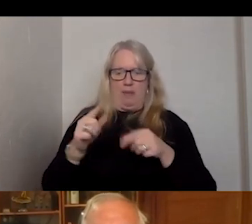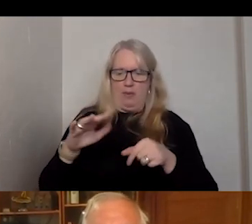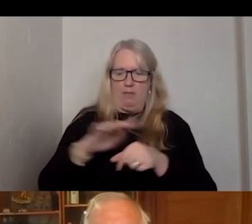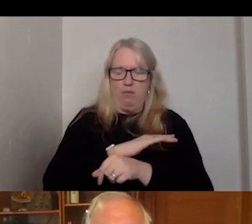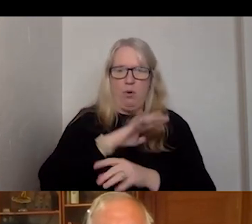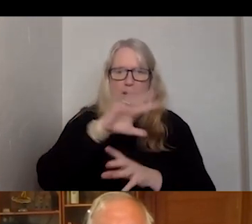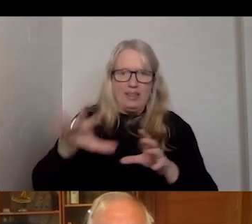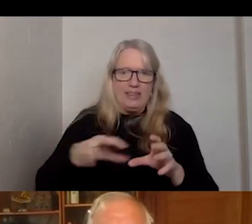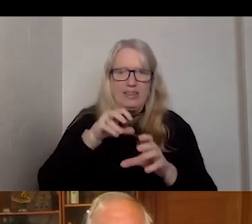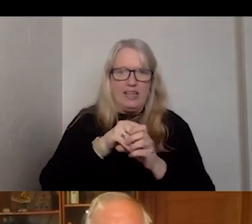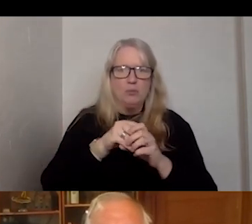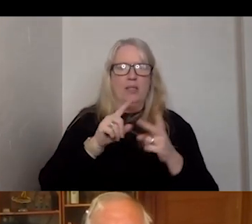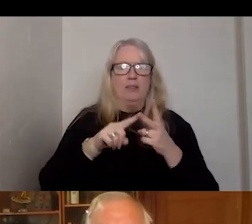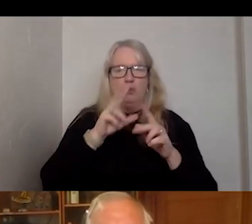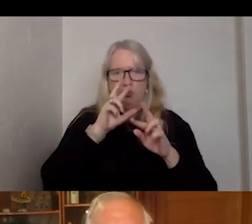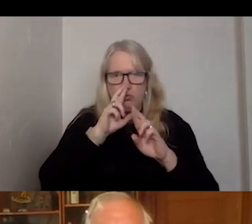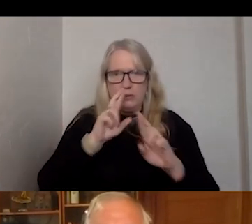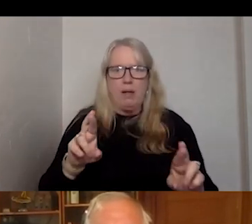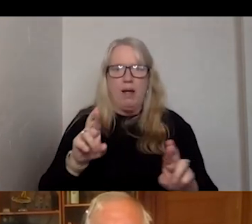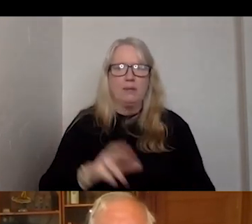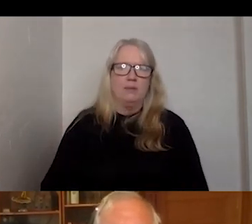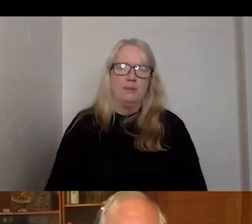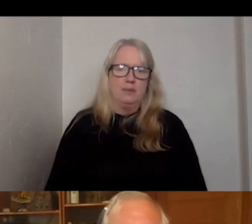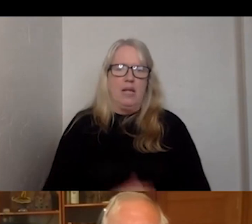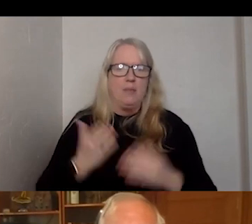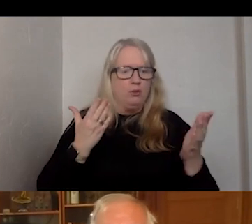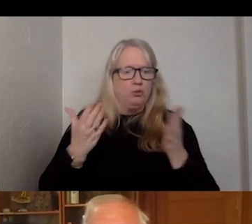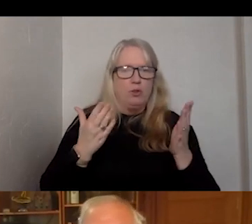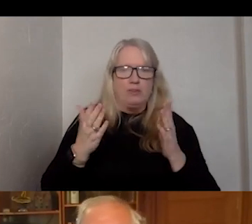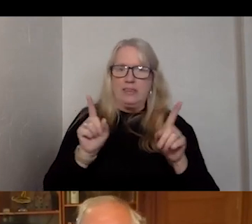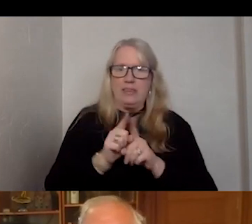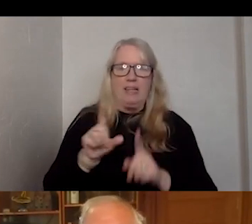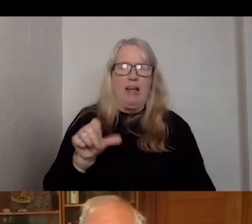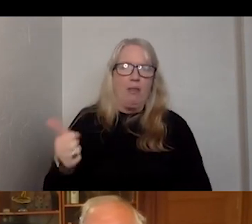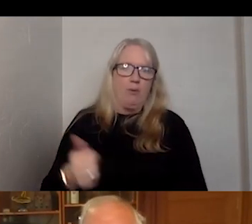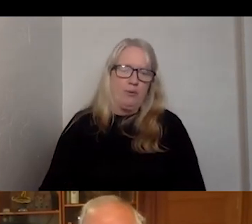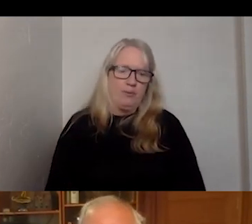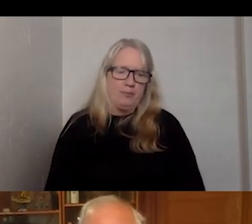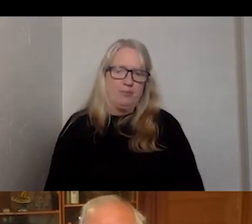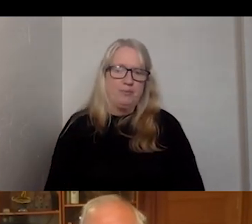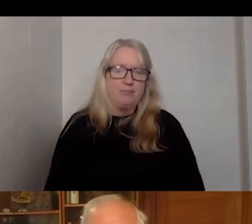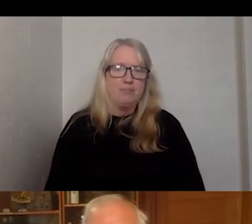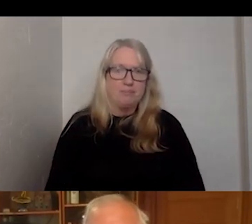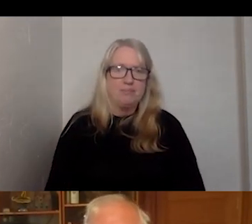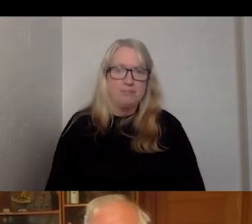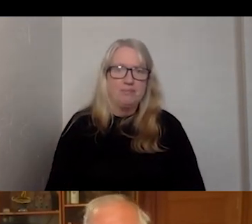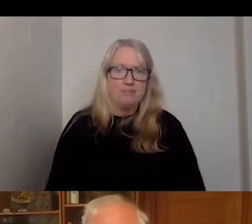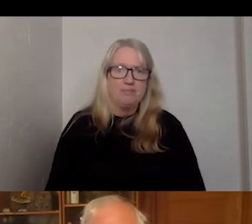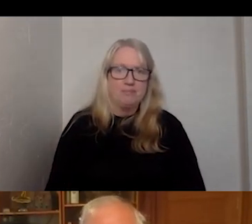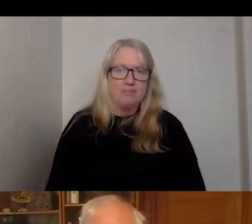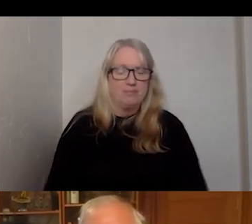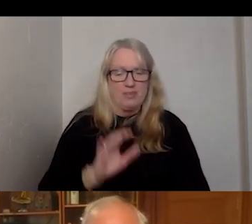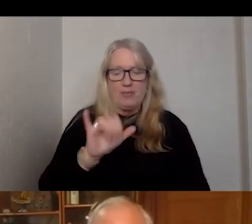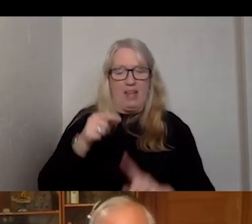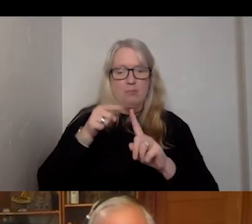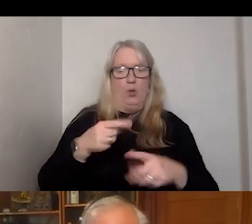respect, and services as anybody else. That's it in a nutshell.